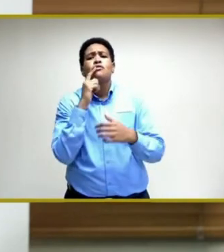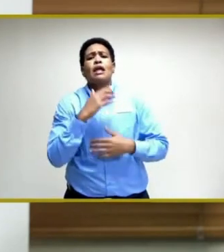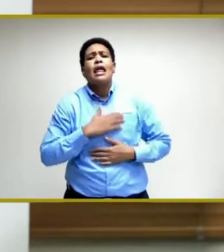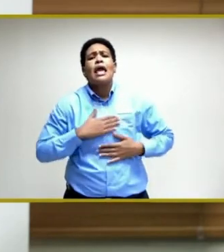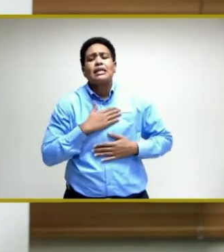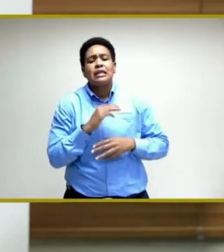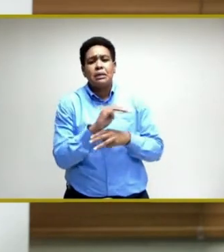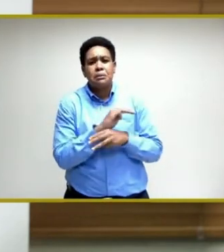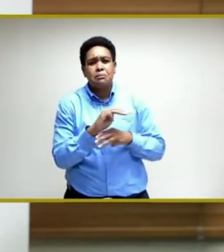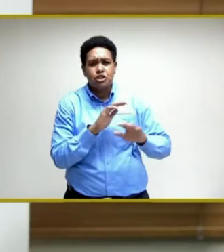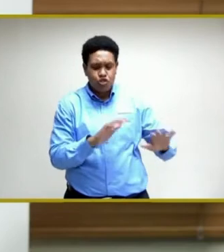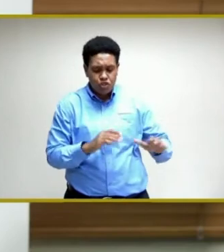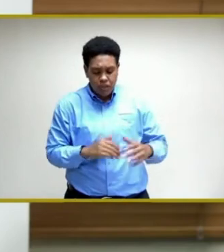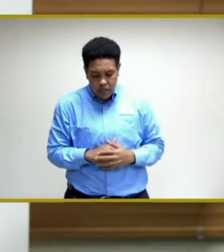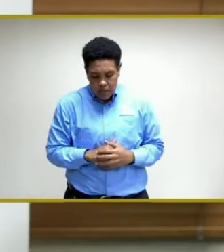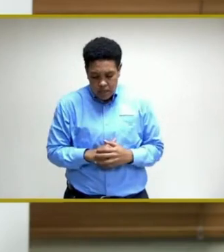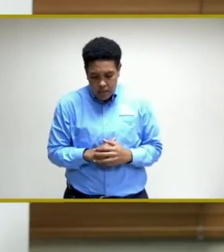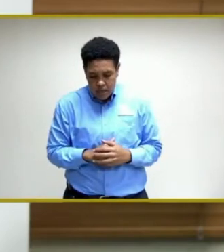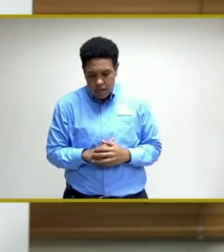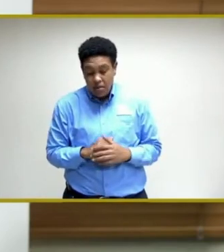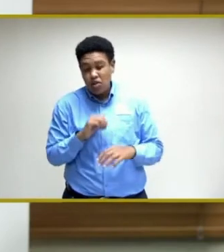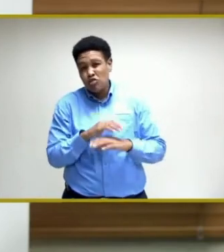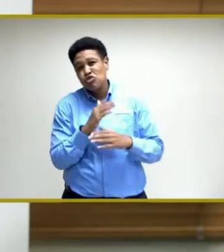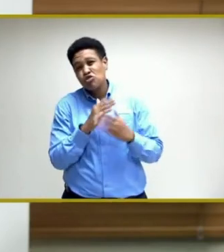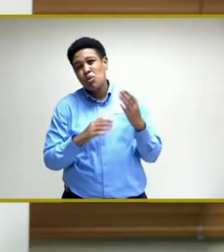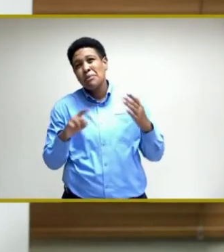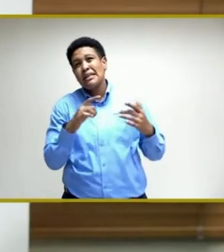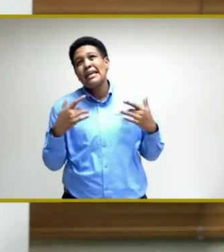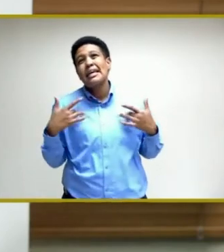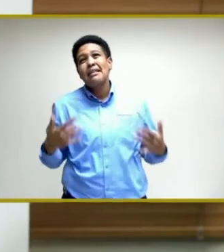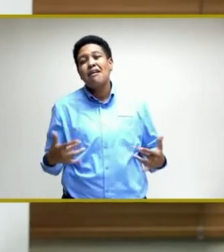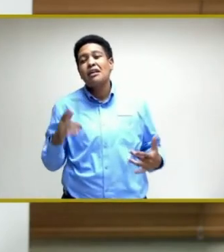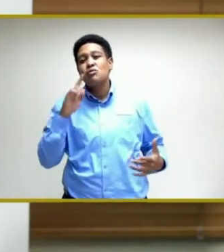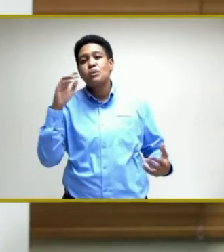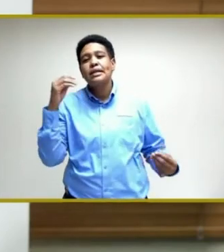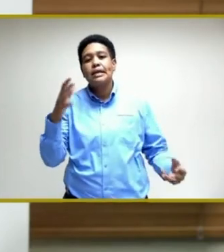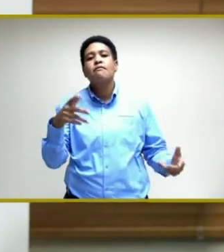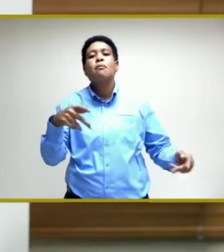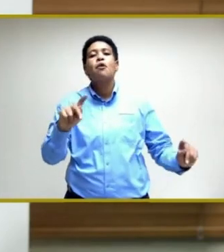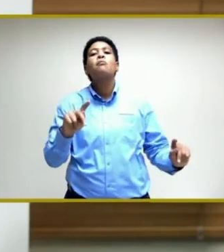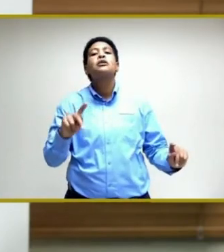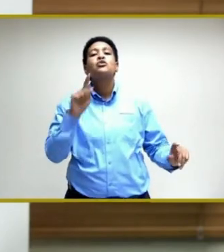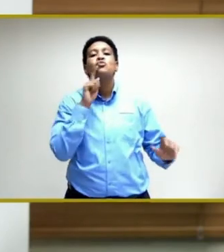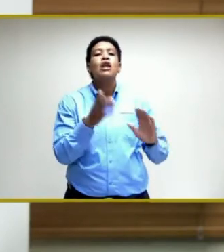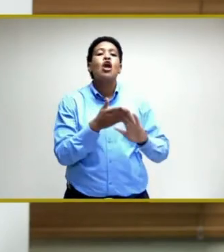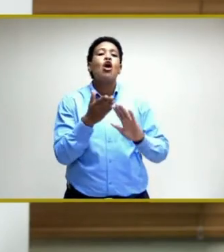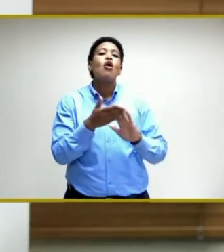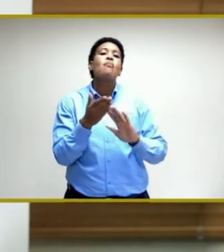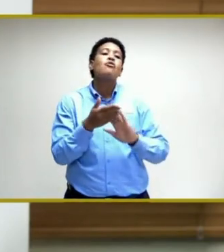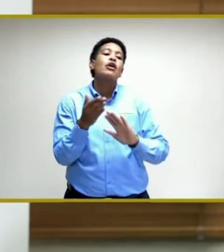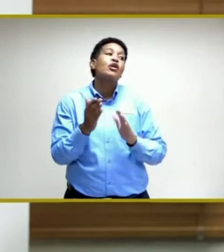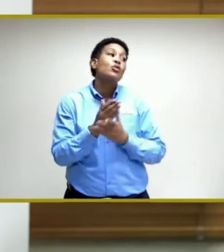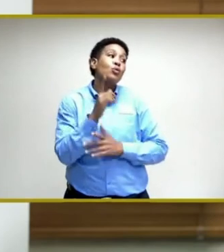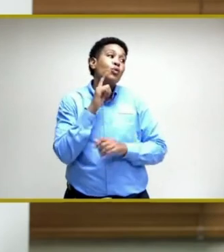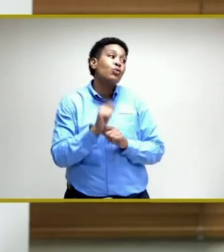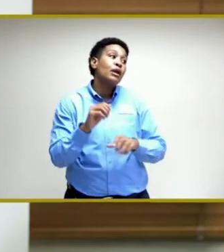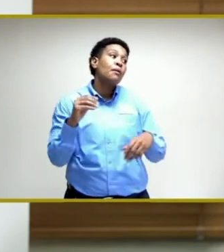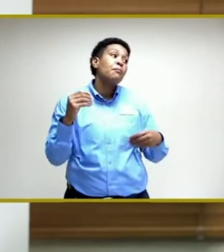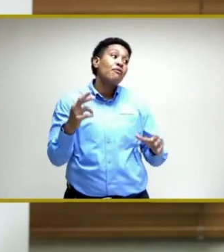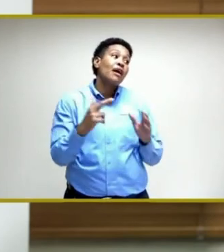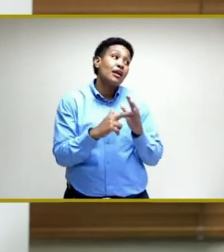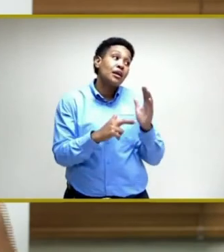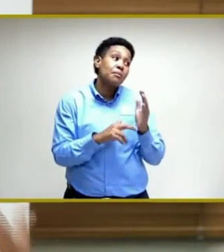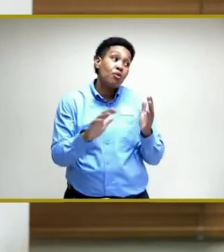ministry on some of these events that were given permits to operate by providing the protocols